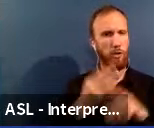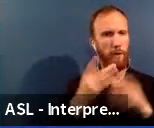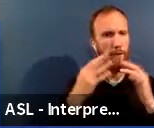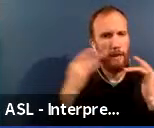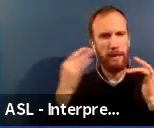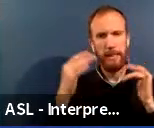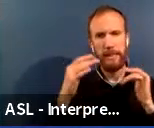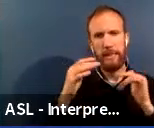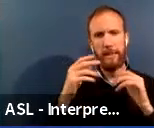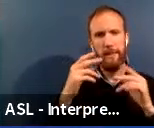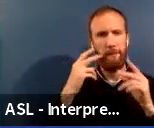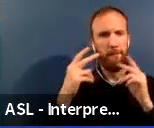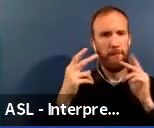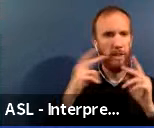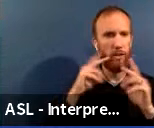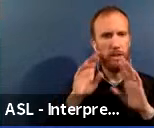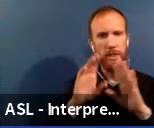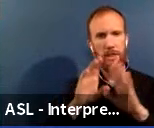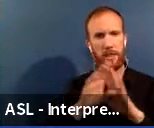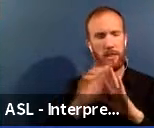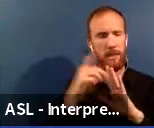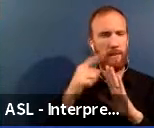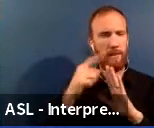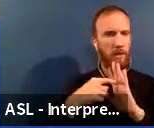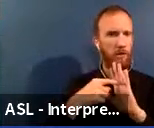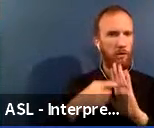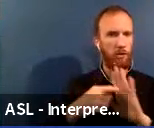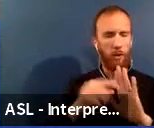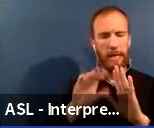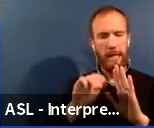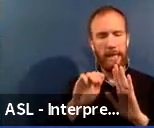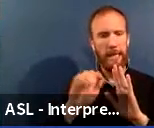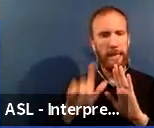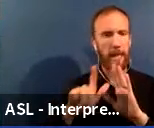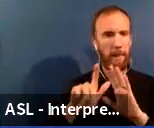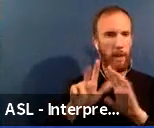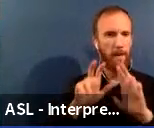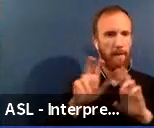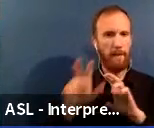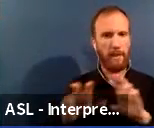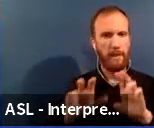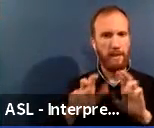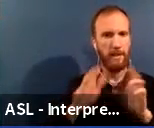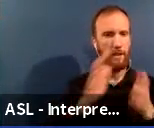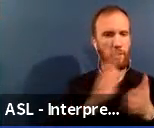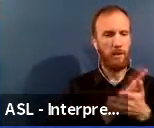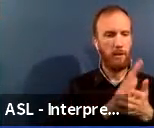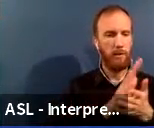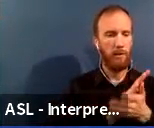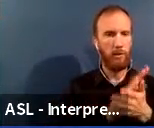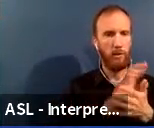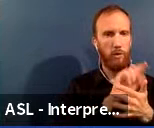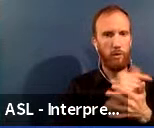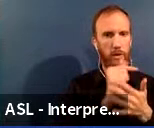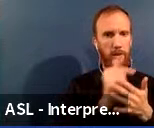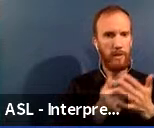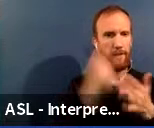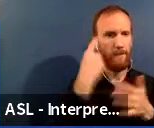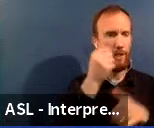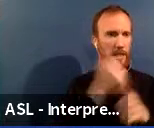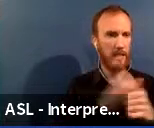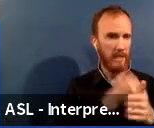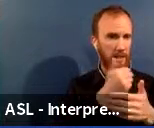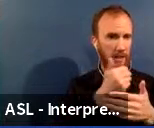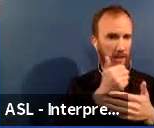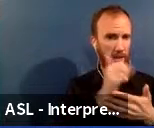visualization to show the capital investments school by school based on the equity index. Um, and then he went on to share a